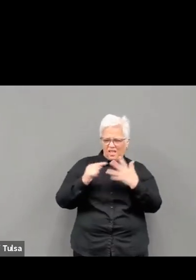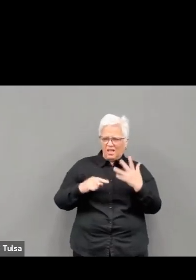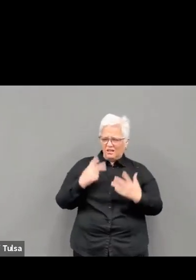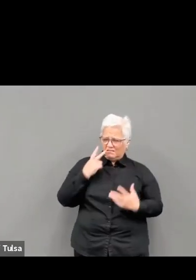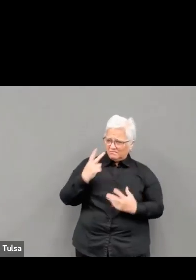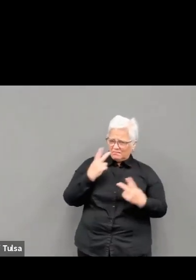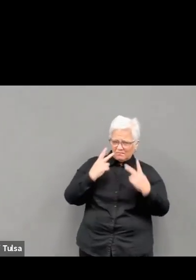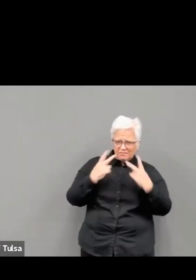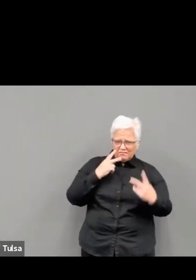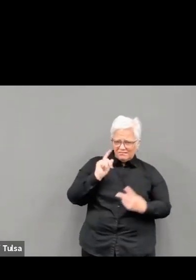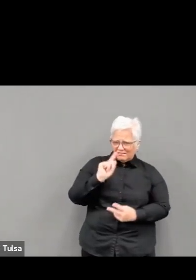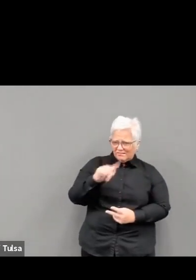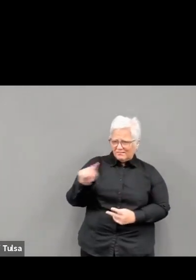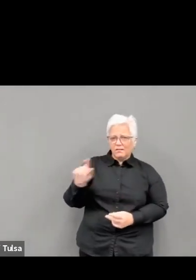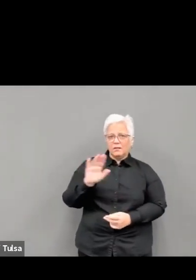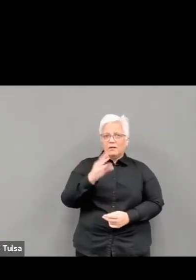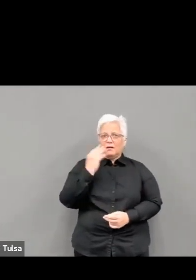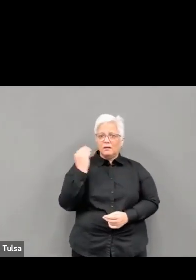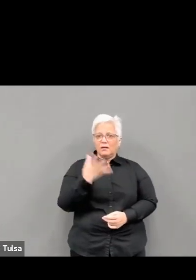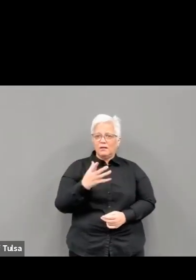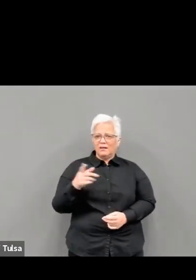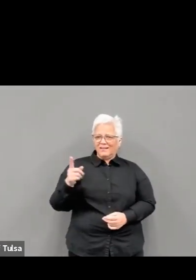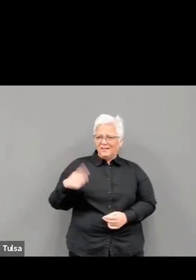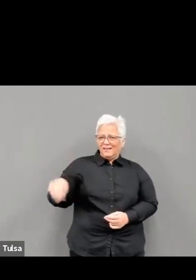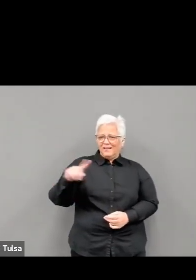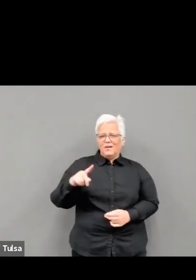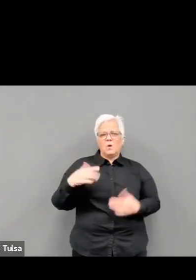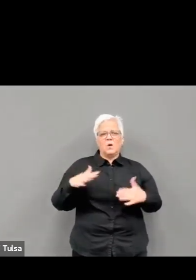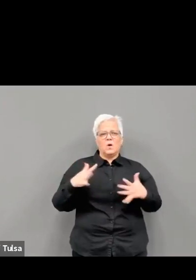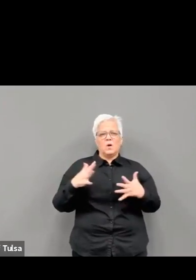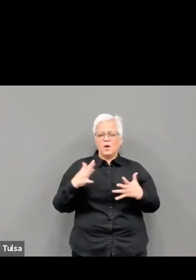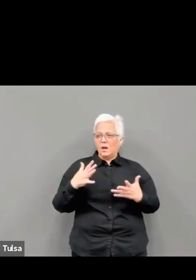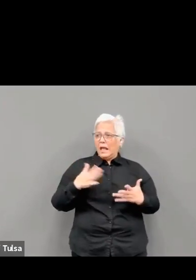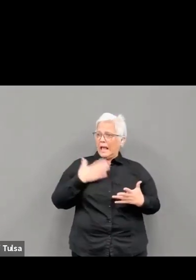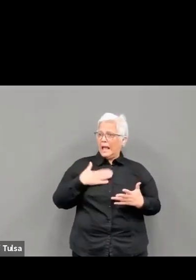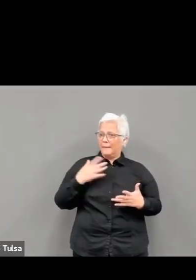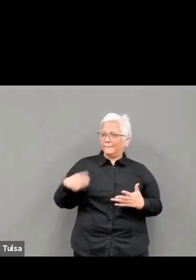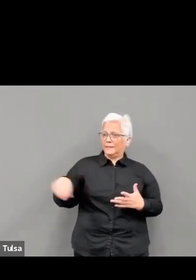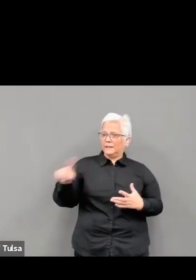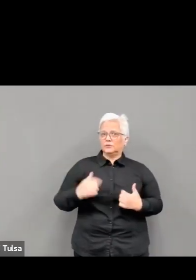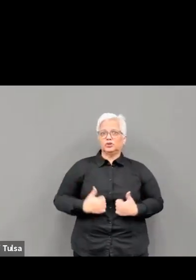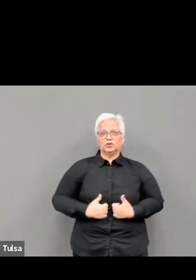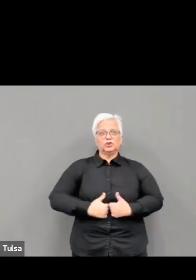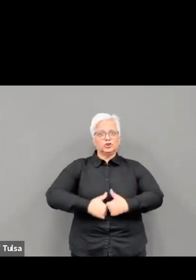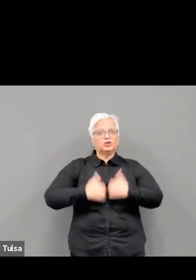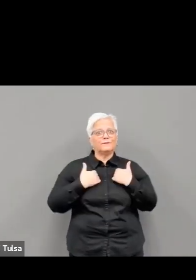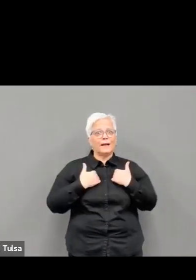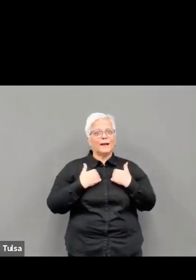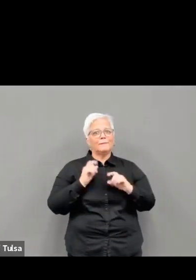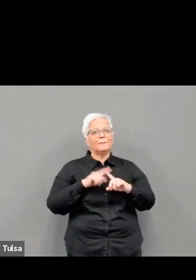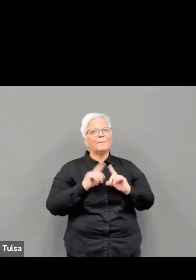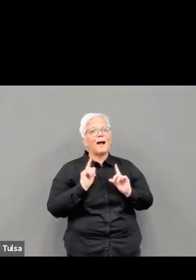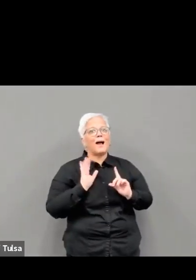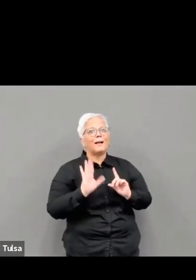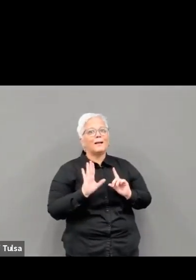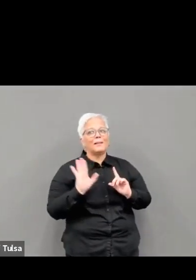this pandemic, and now also has both of her shots. And mother, it's now over a month after